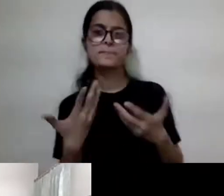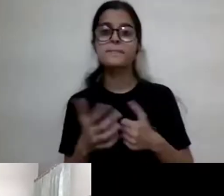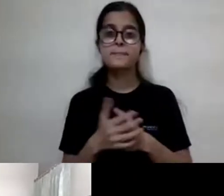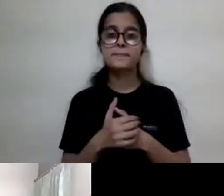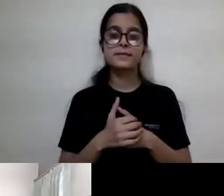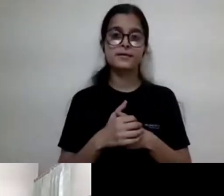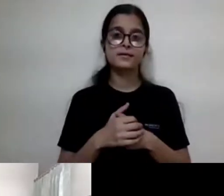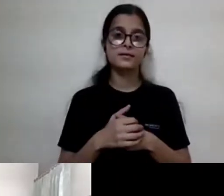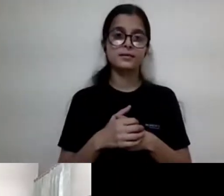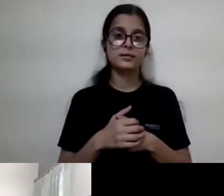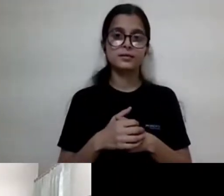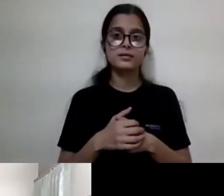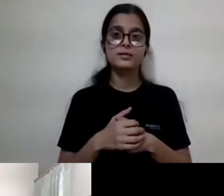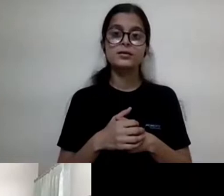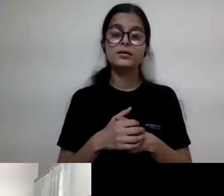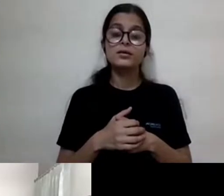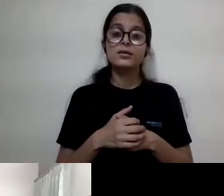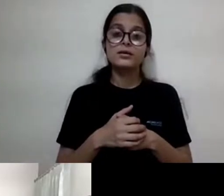uh,